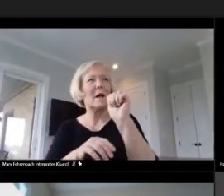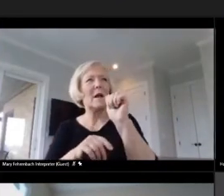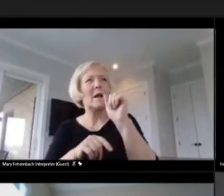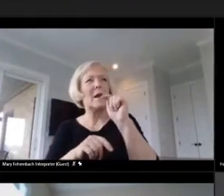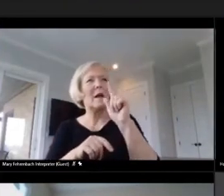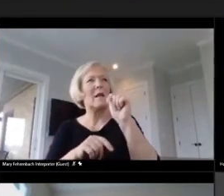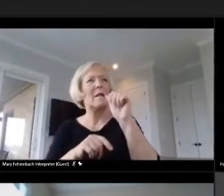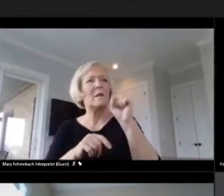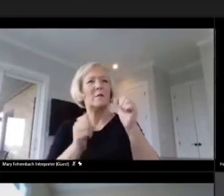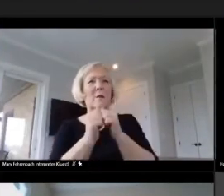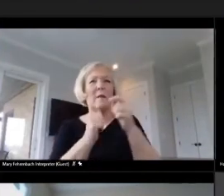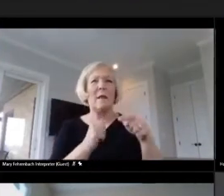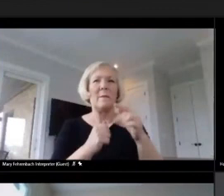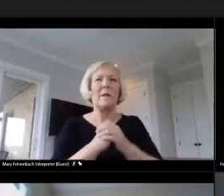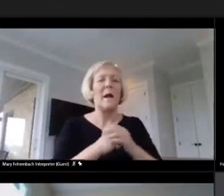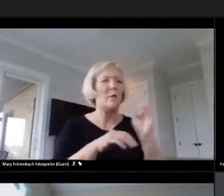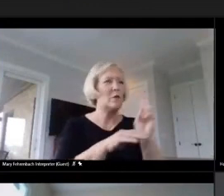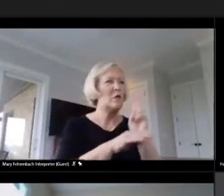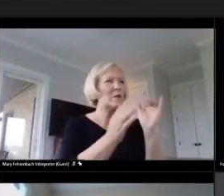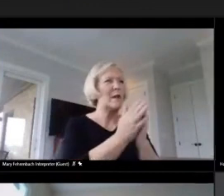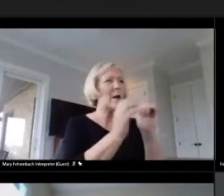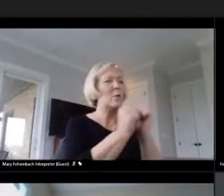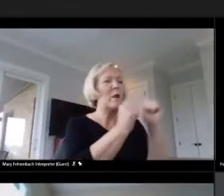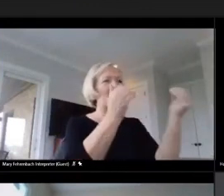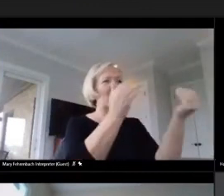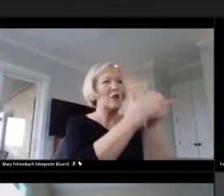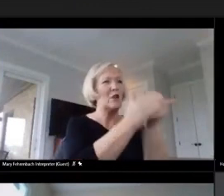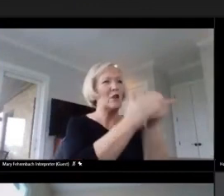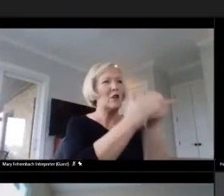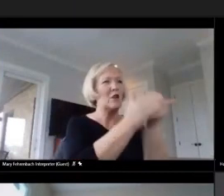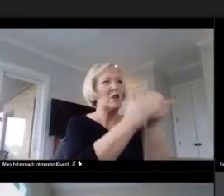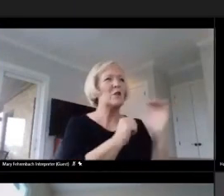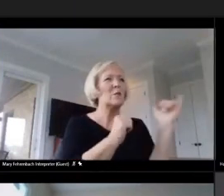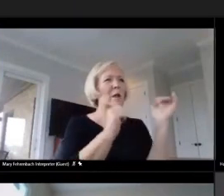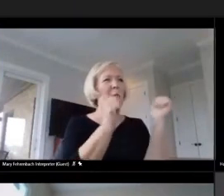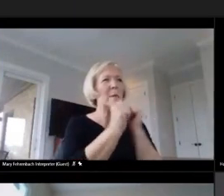will use that with the new teachers, along with my candidates.